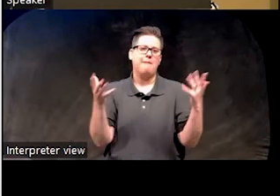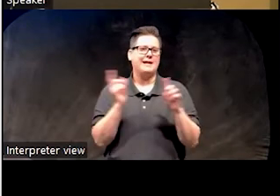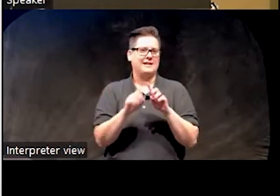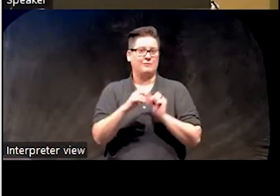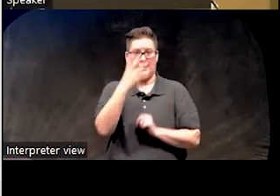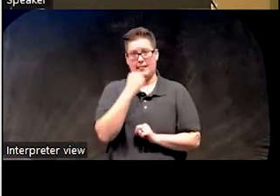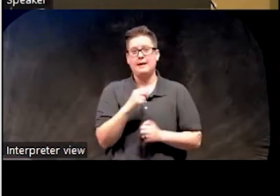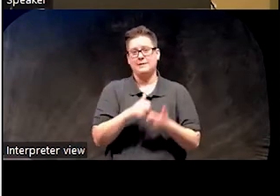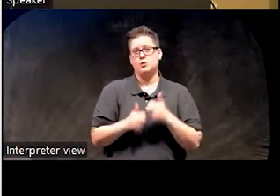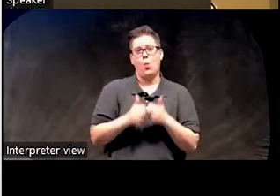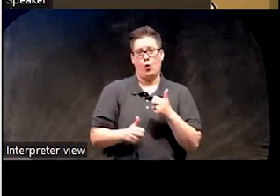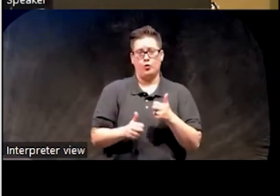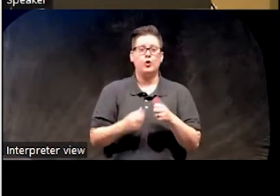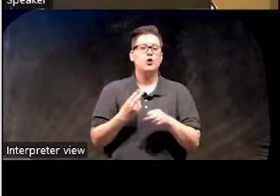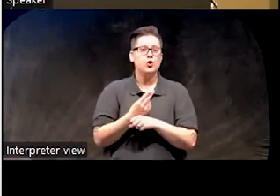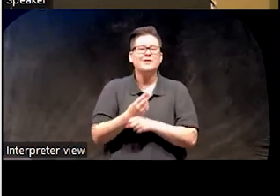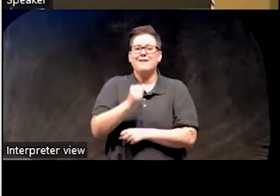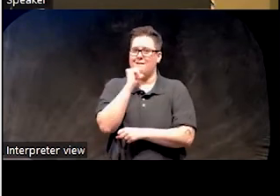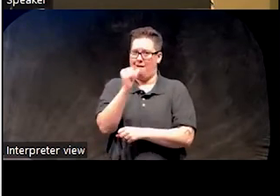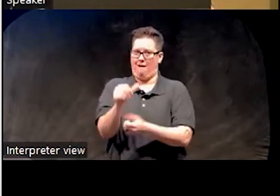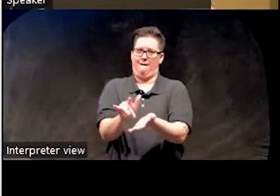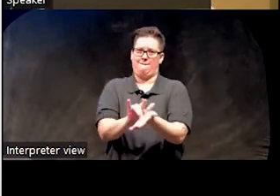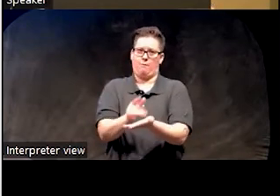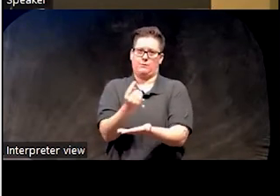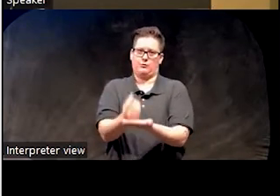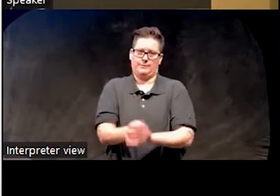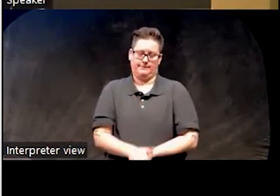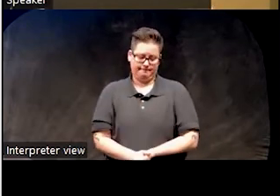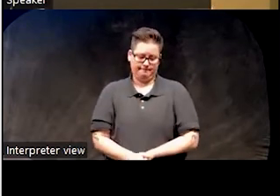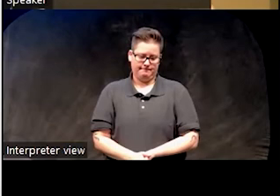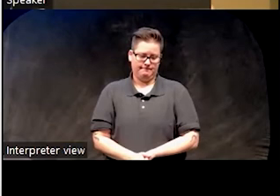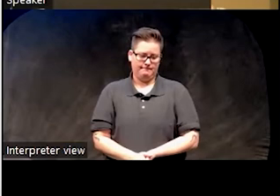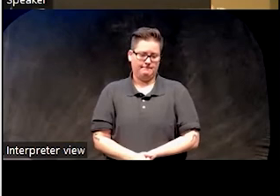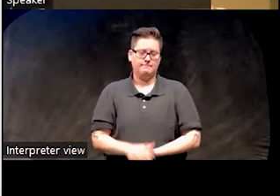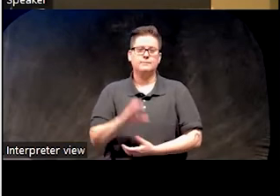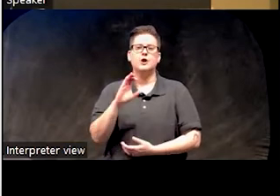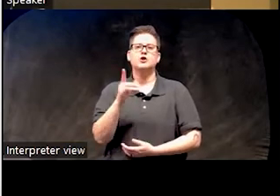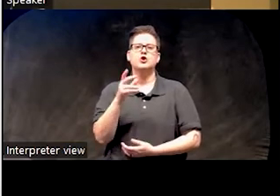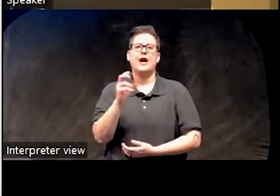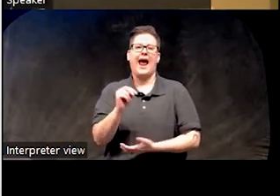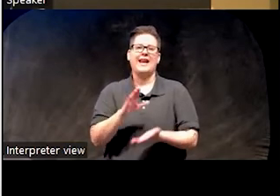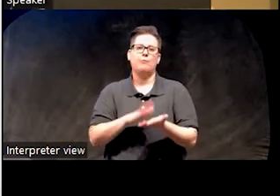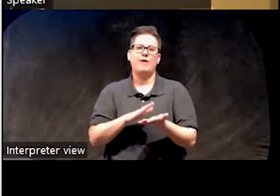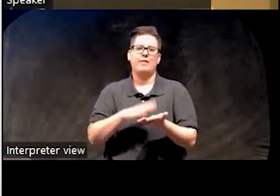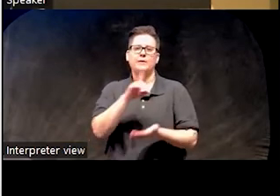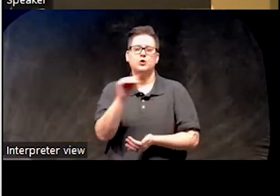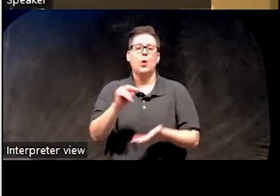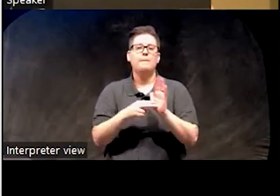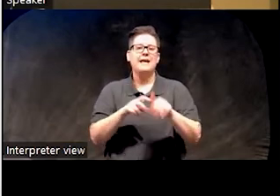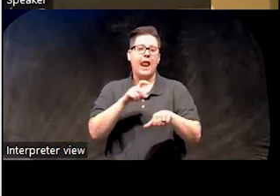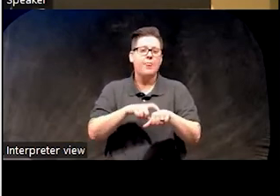sleep disorders using non-pharmacological treatments, circadian rhythm disorders, which sleep timing